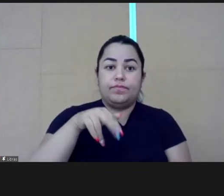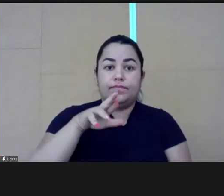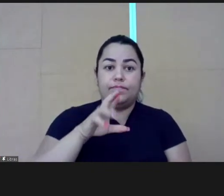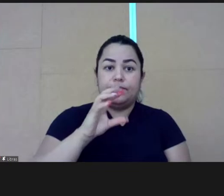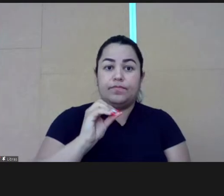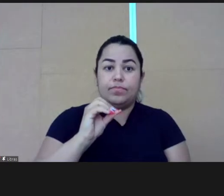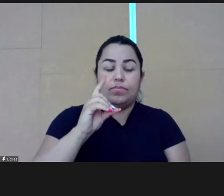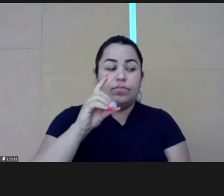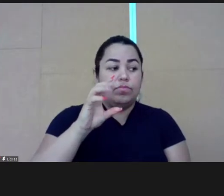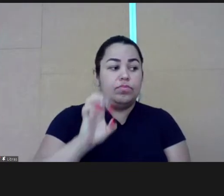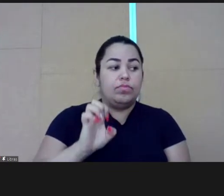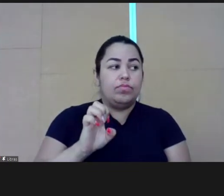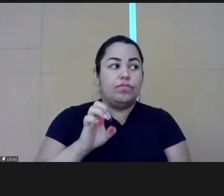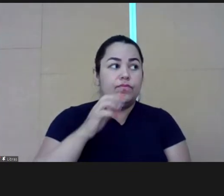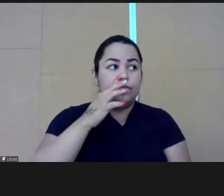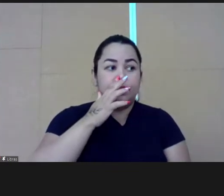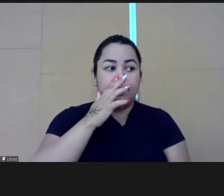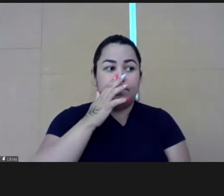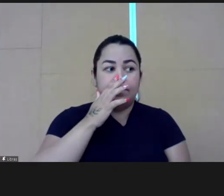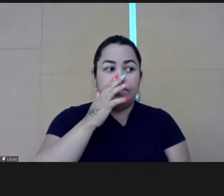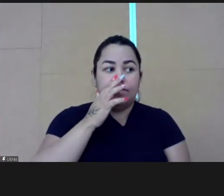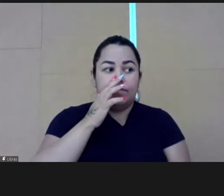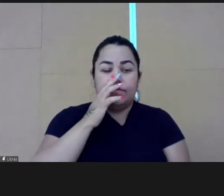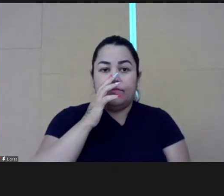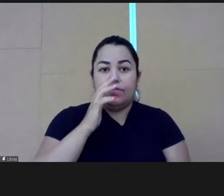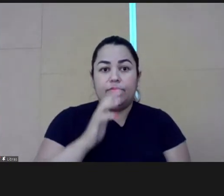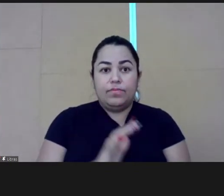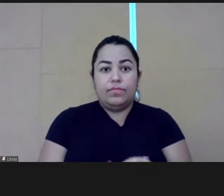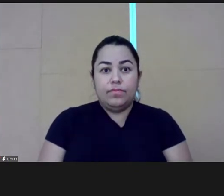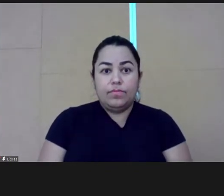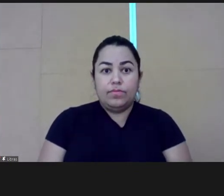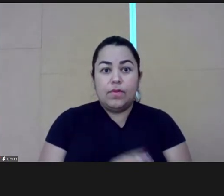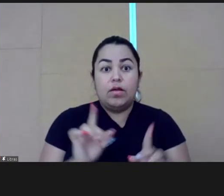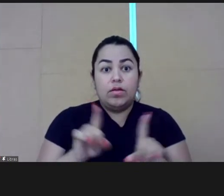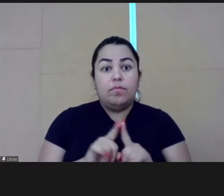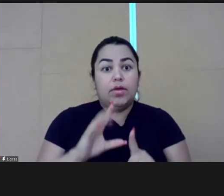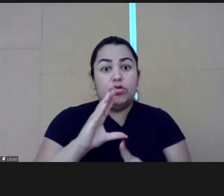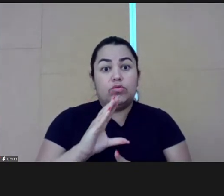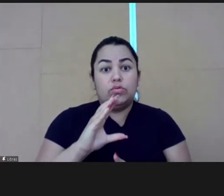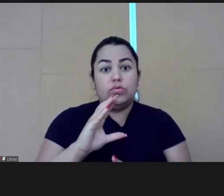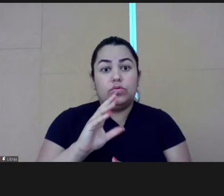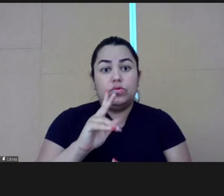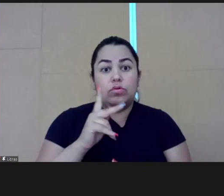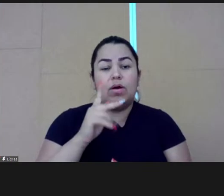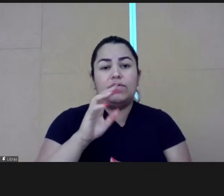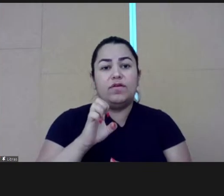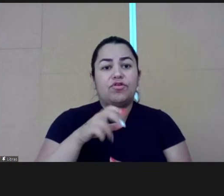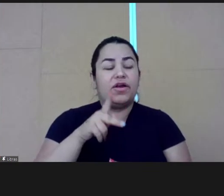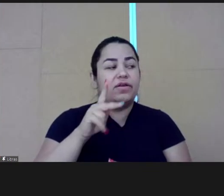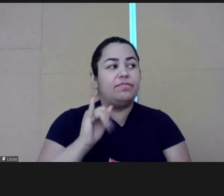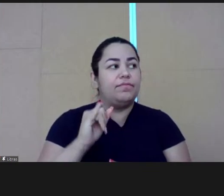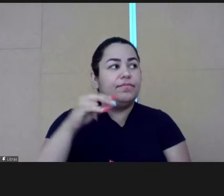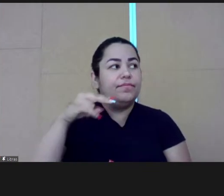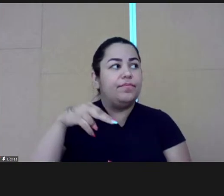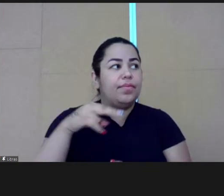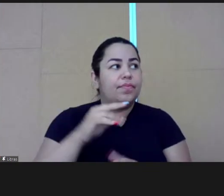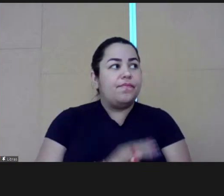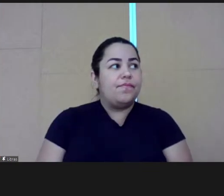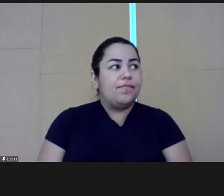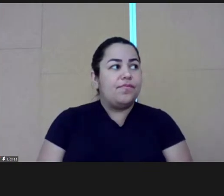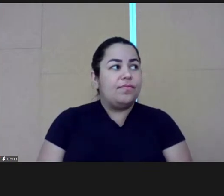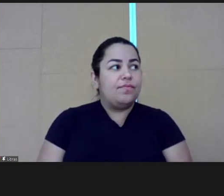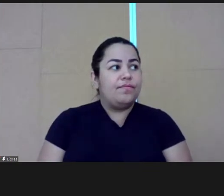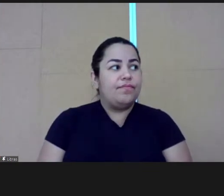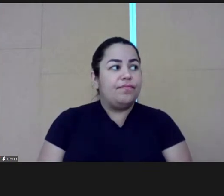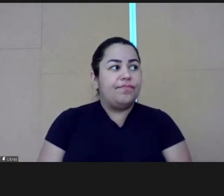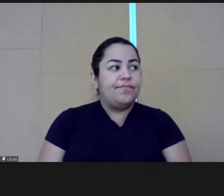into the QR code and whoever can help us check the name or the QR code on the oh you